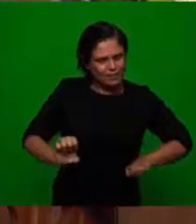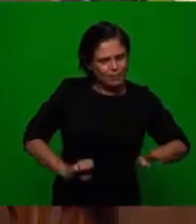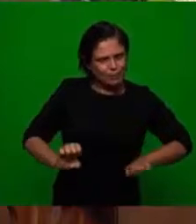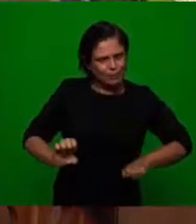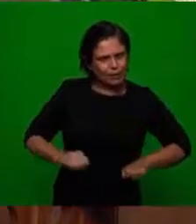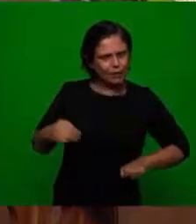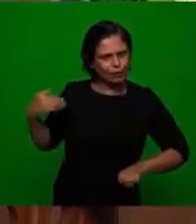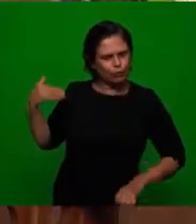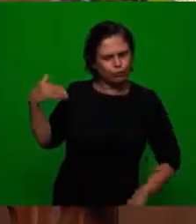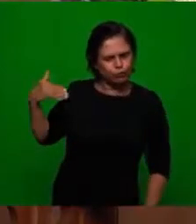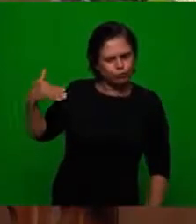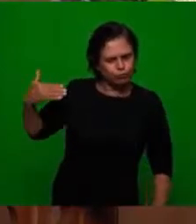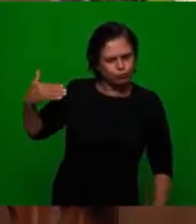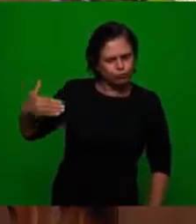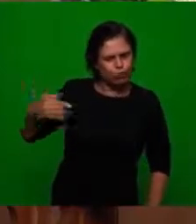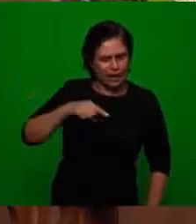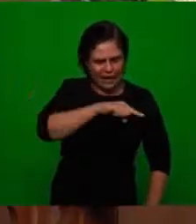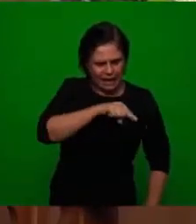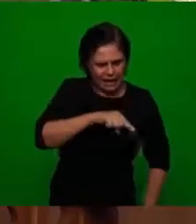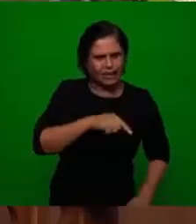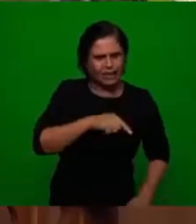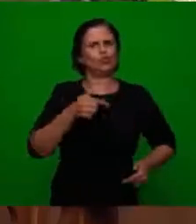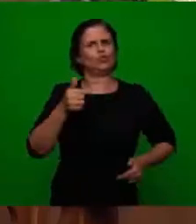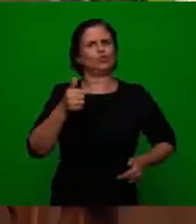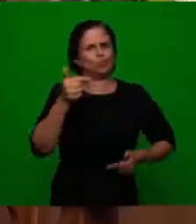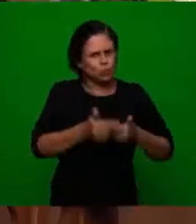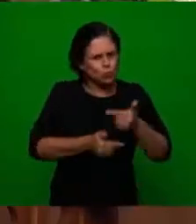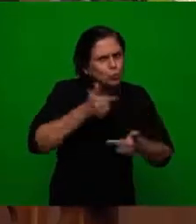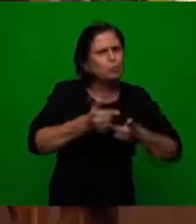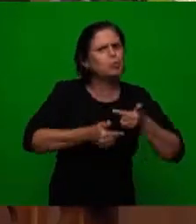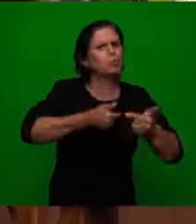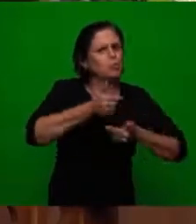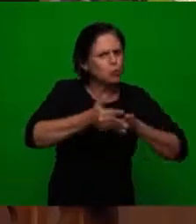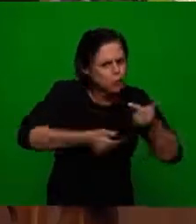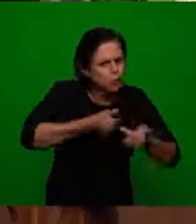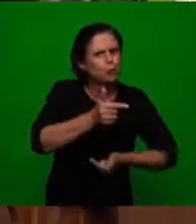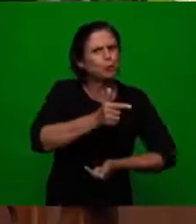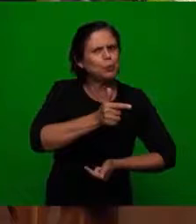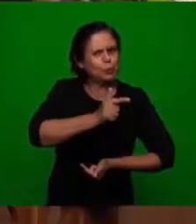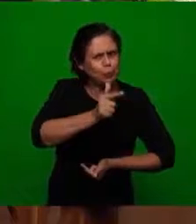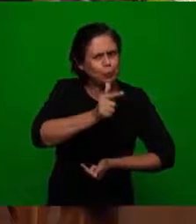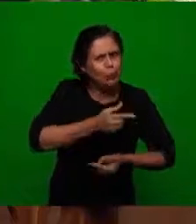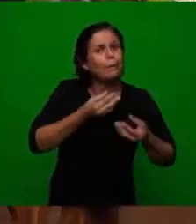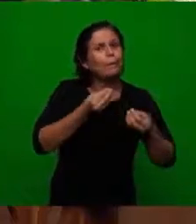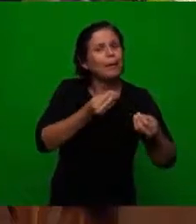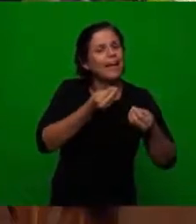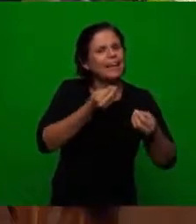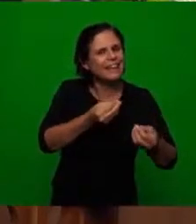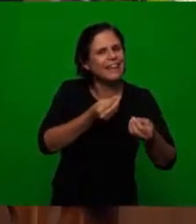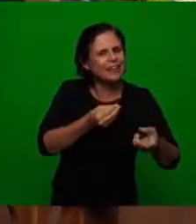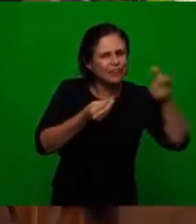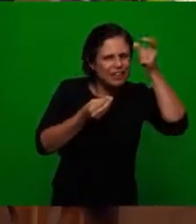will see the trials that they have to go through in order for the word,